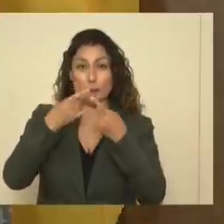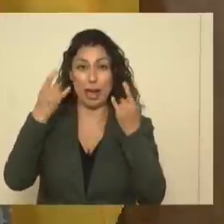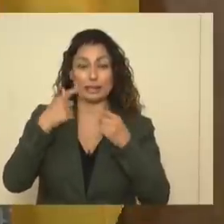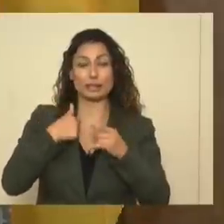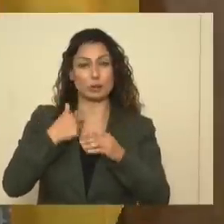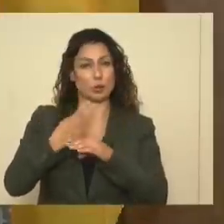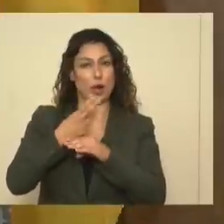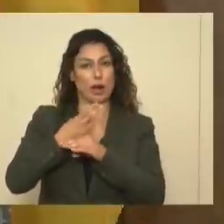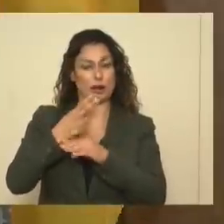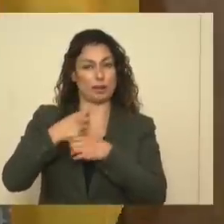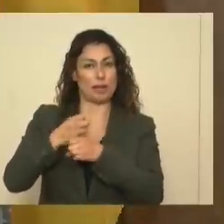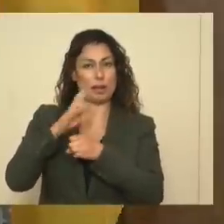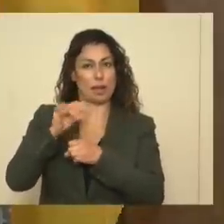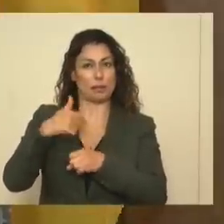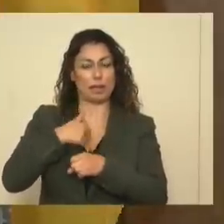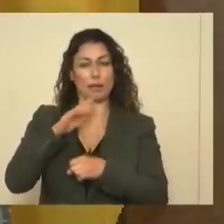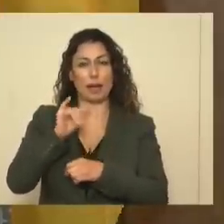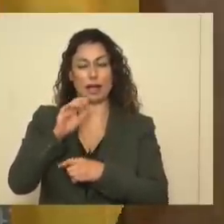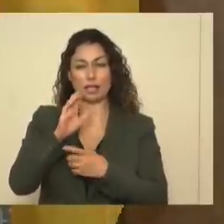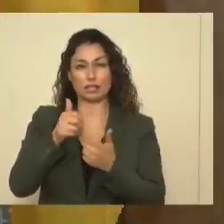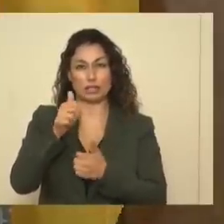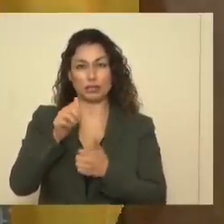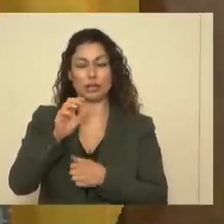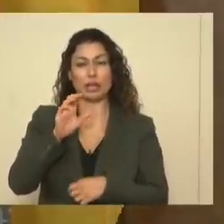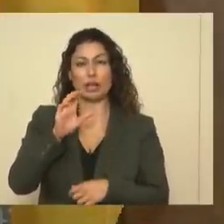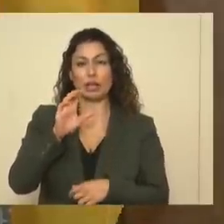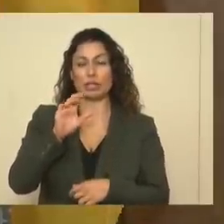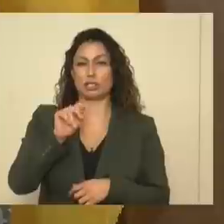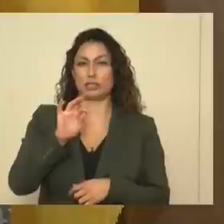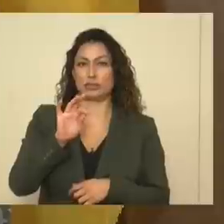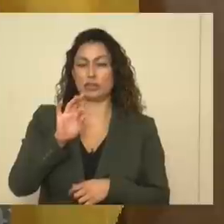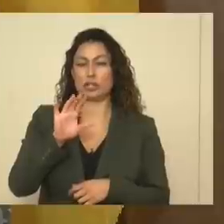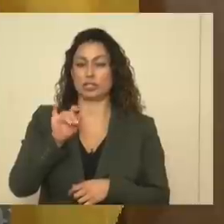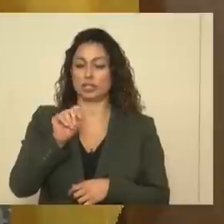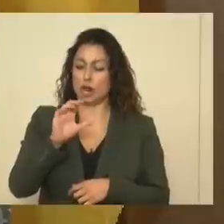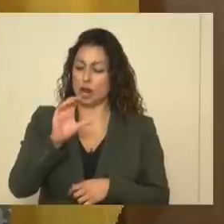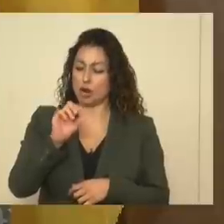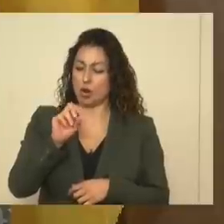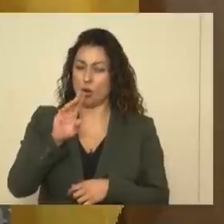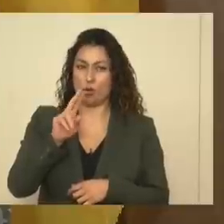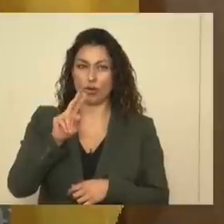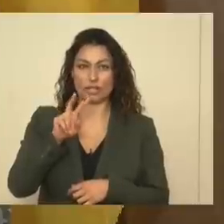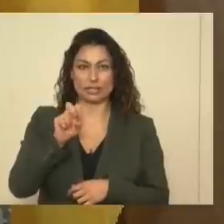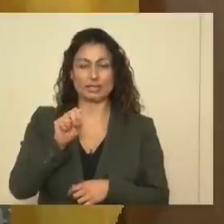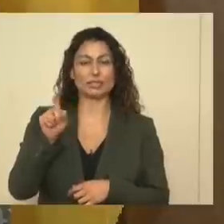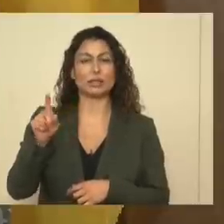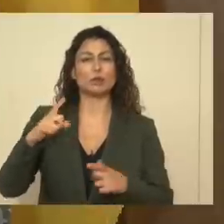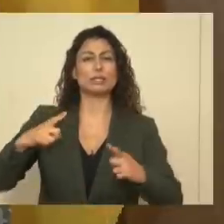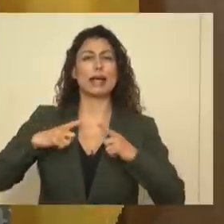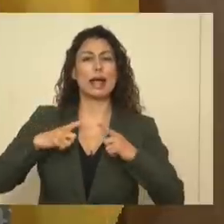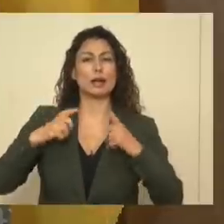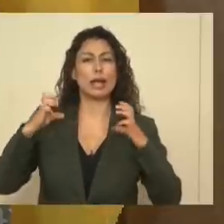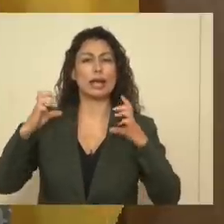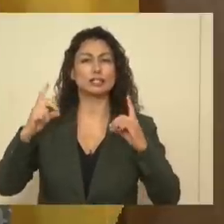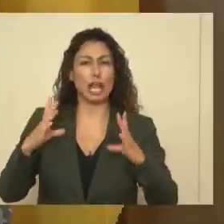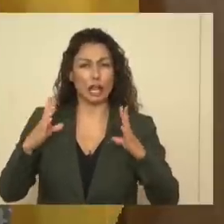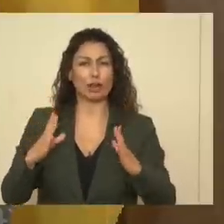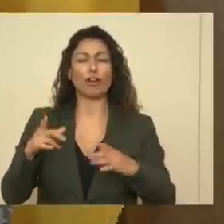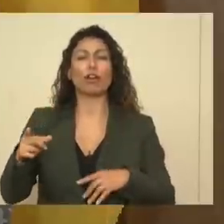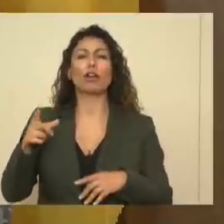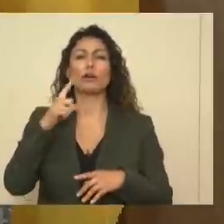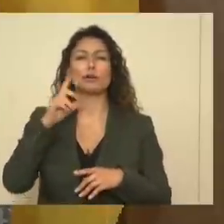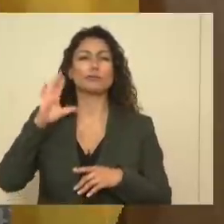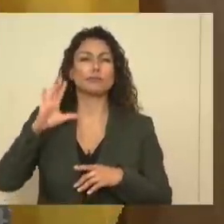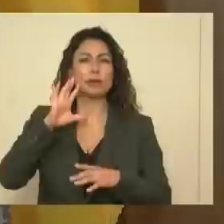for me by Kuch Jacobus, a retired educator and someone who's been very engaged in